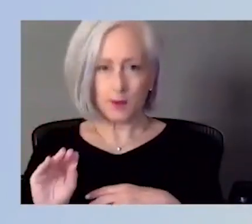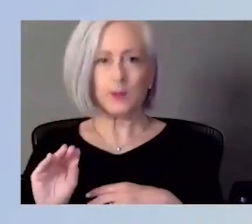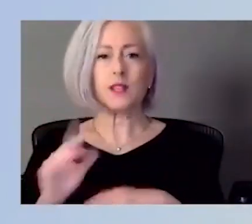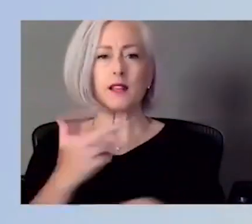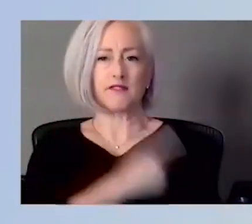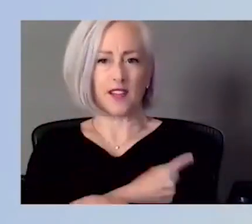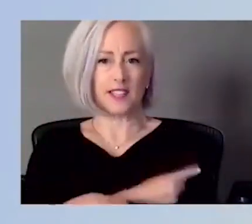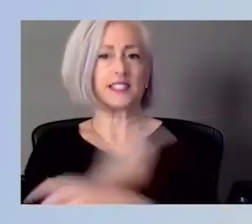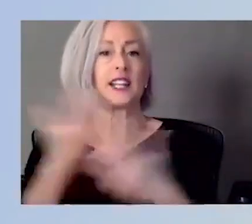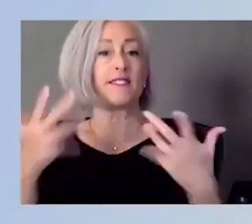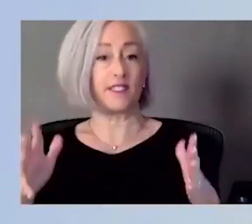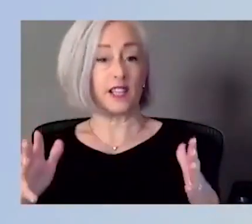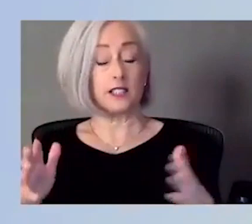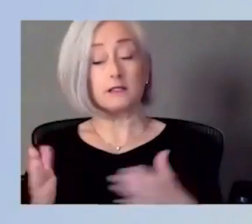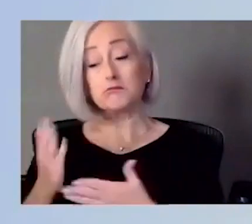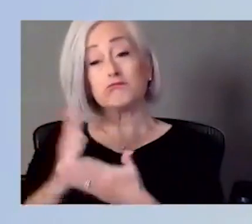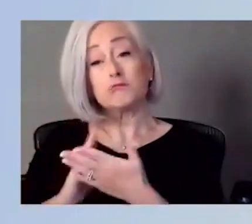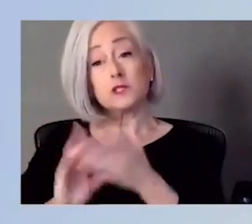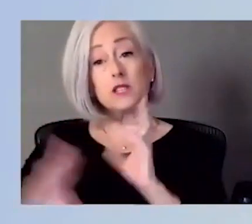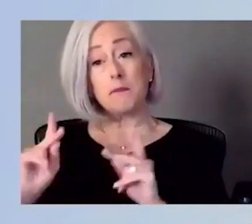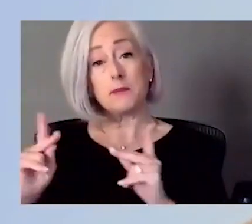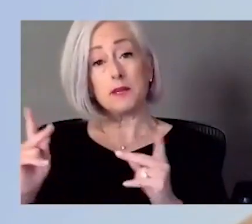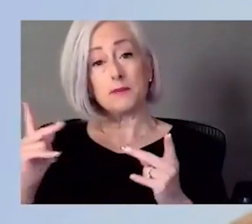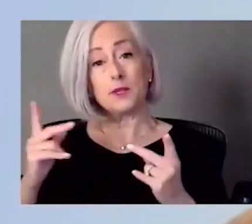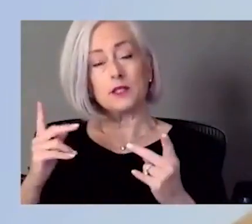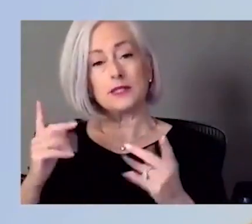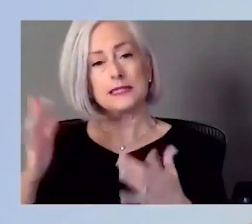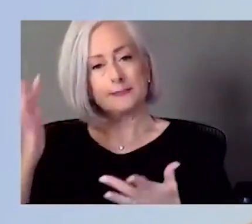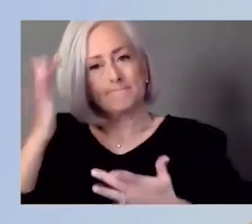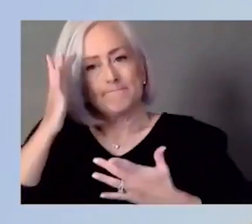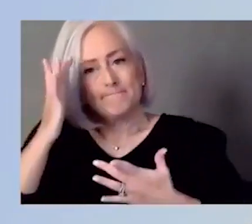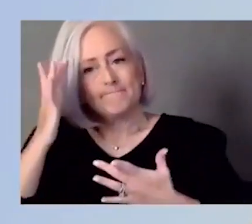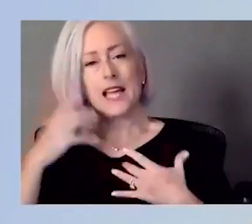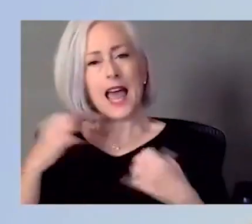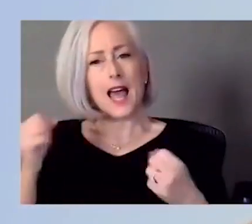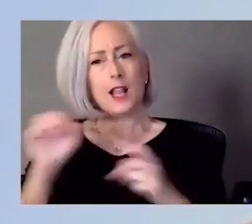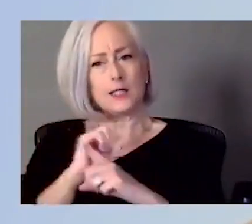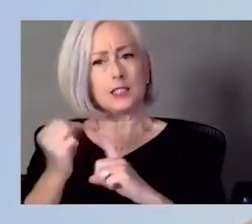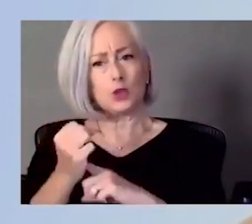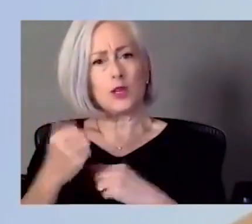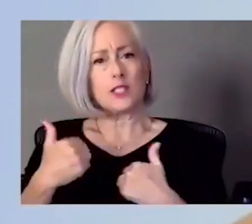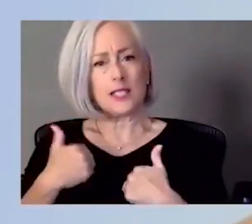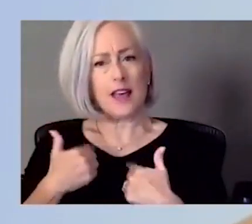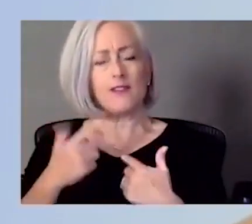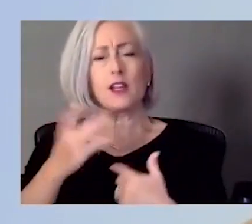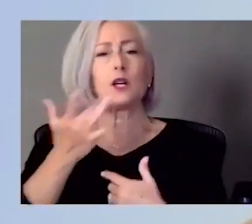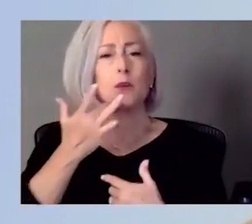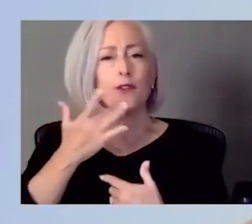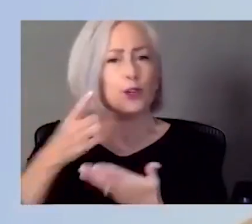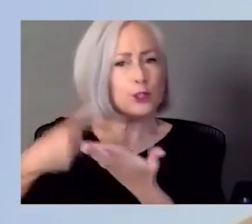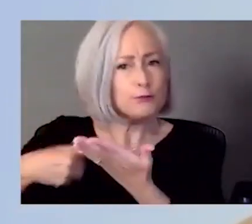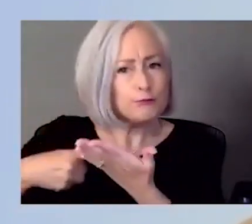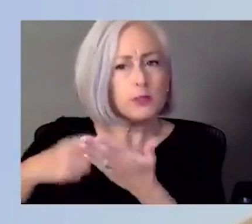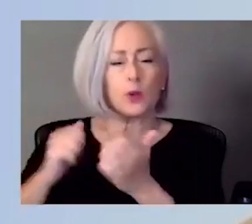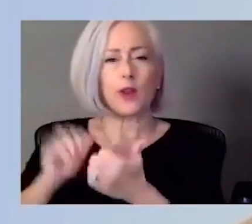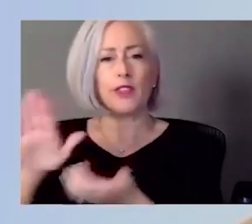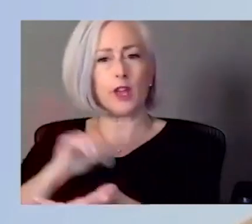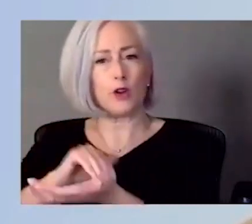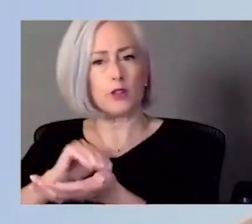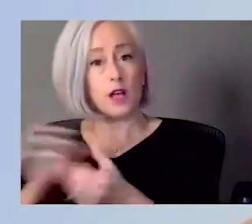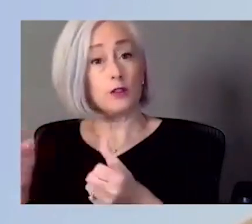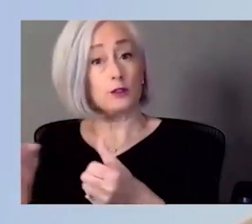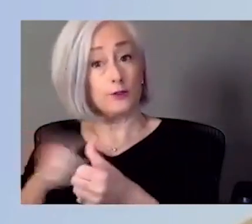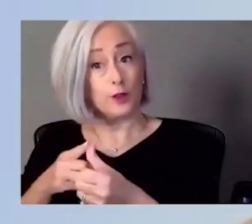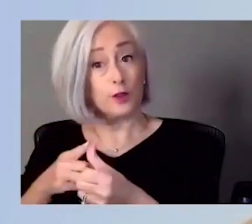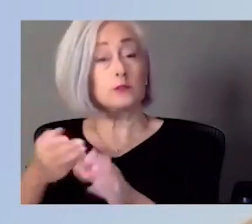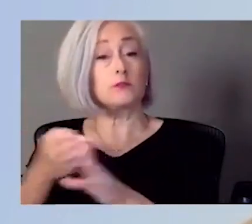with some health conditions that want to refer, uh, with their, uh, physicians or their PCPs to make sure that